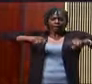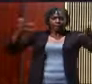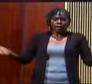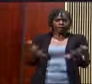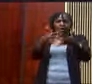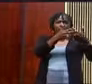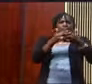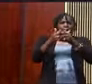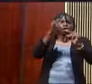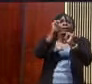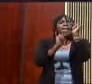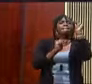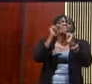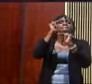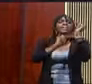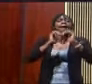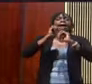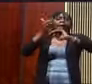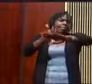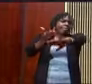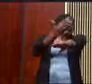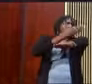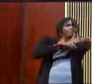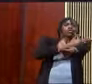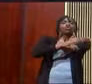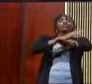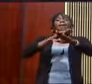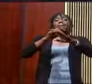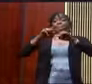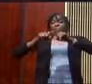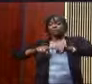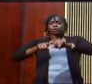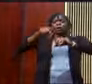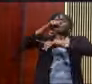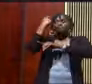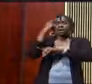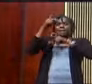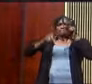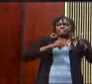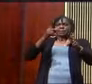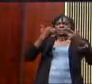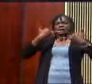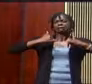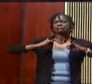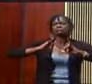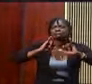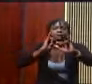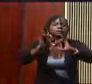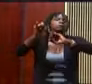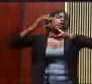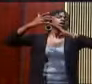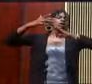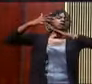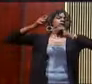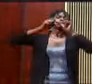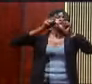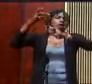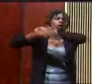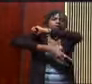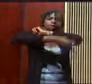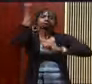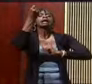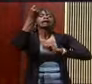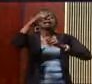built its prosperity on the backs of black people while stealing this land from indigenous